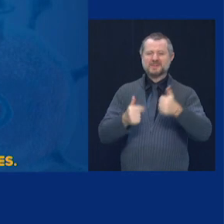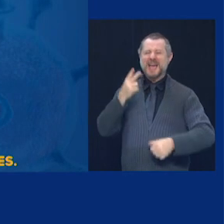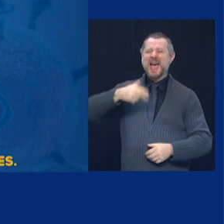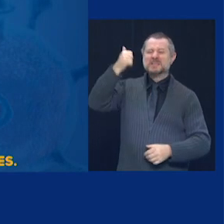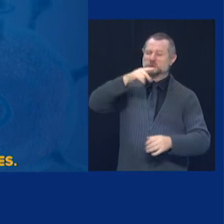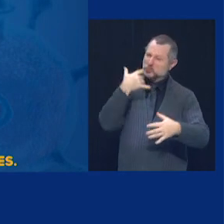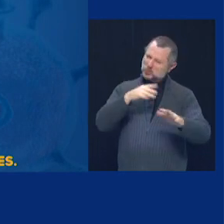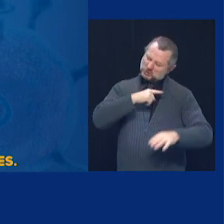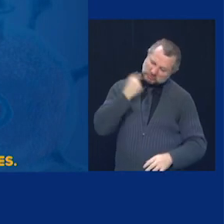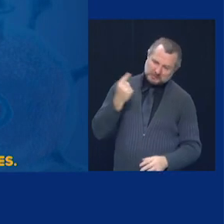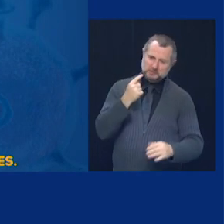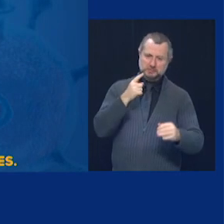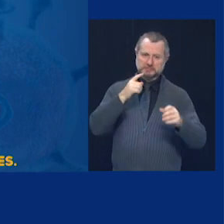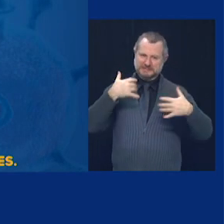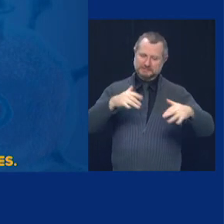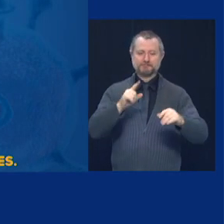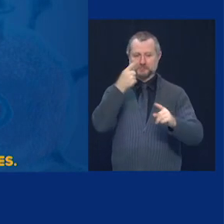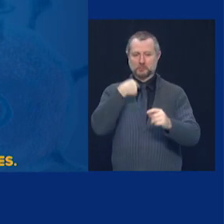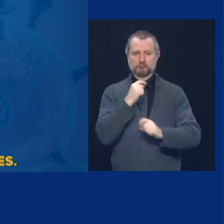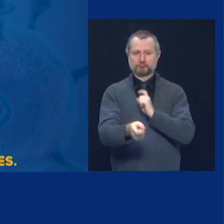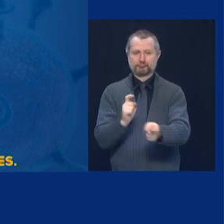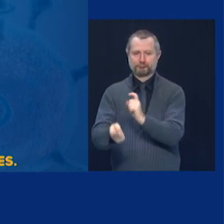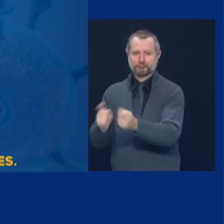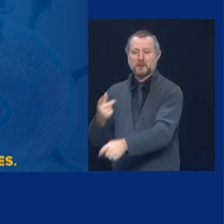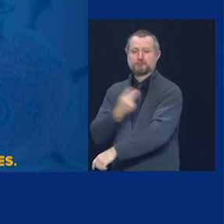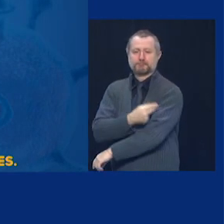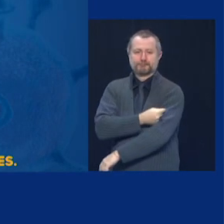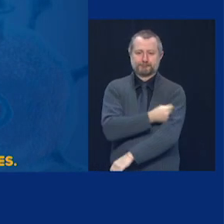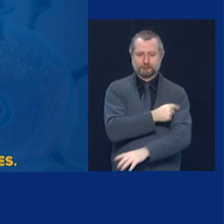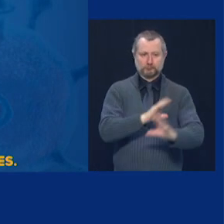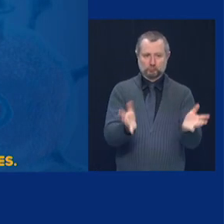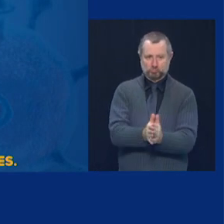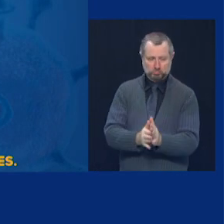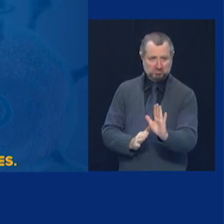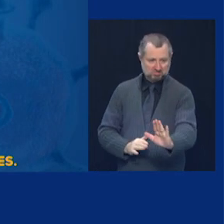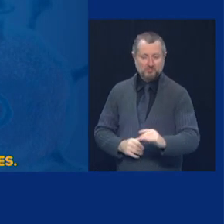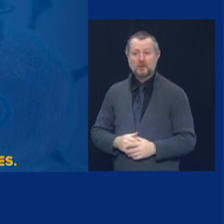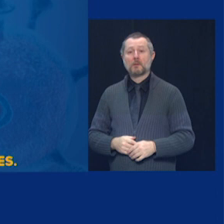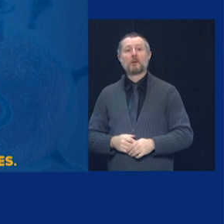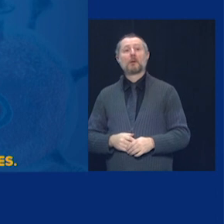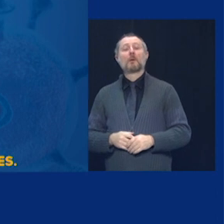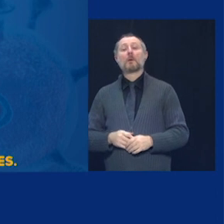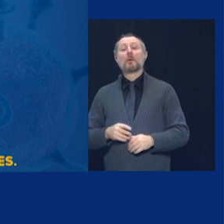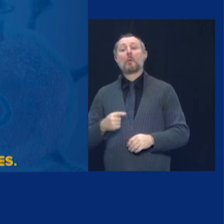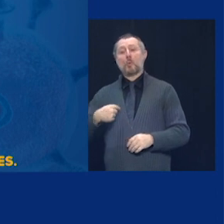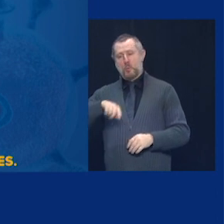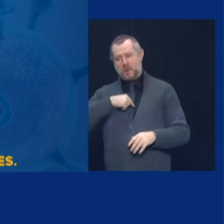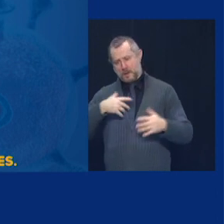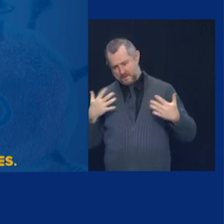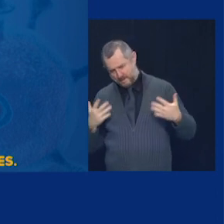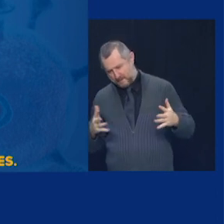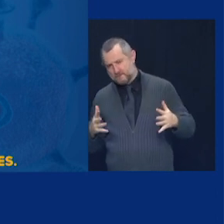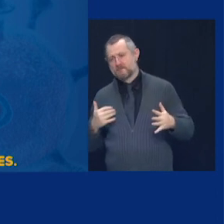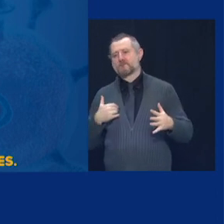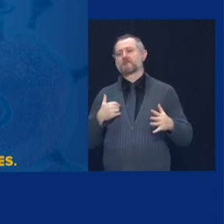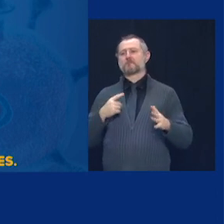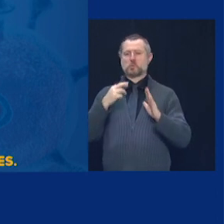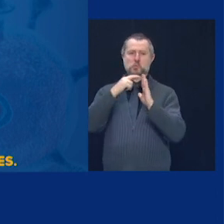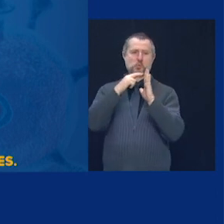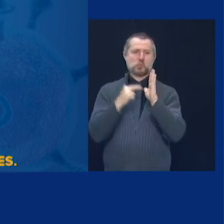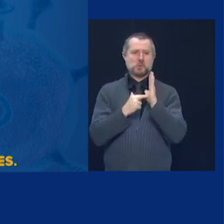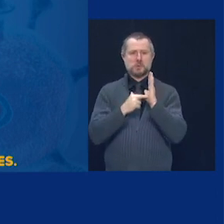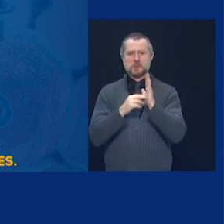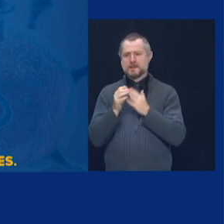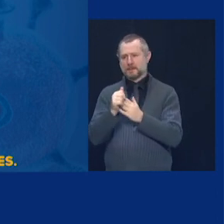workers within that overall health care population. We have rules that we have established